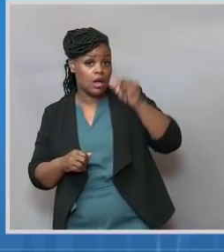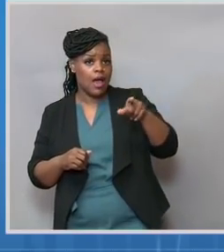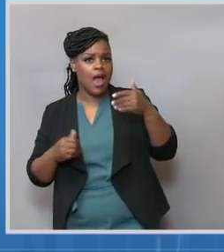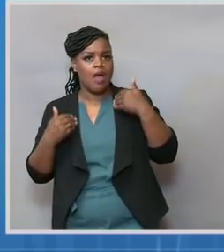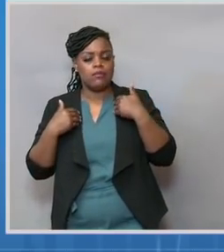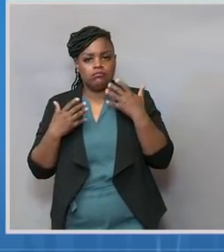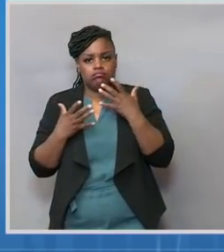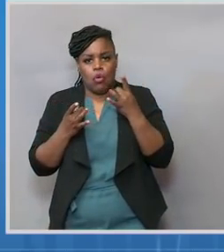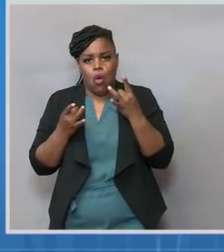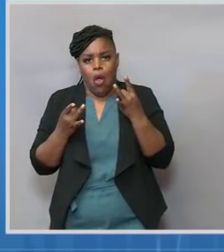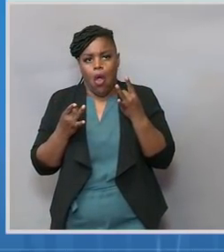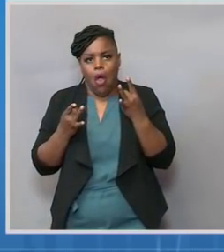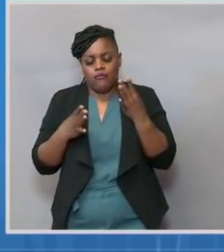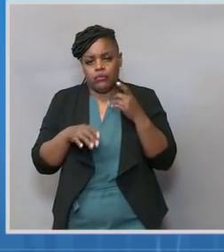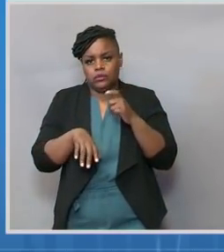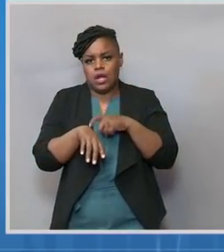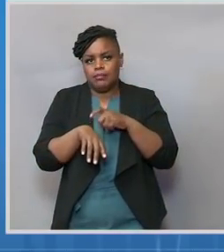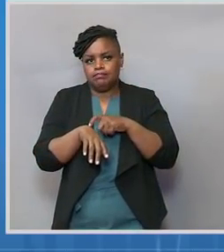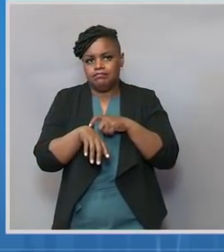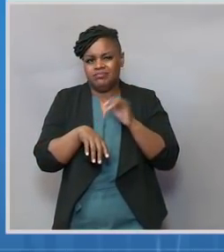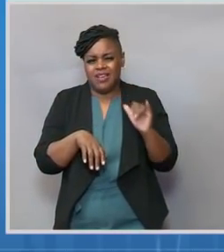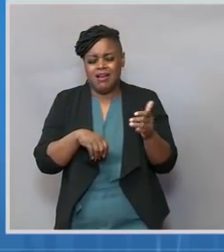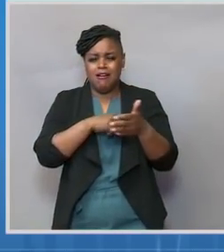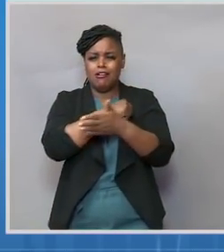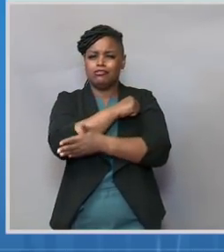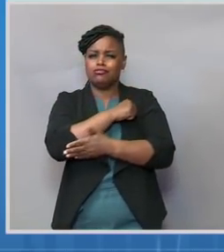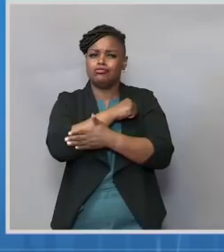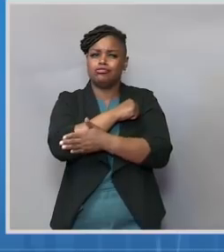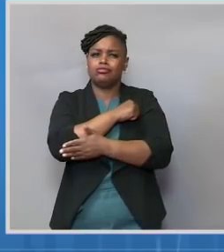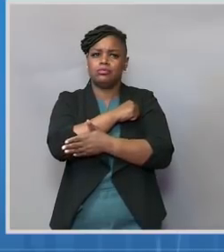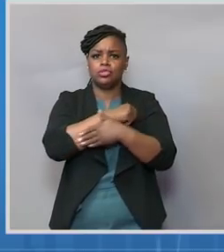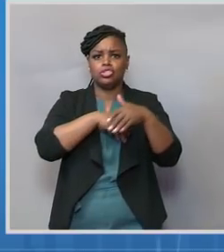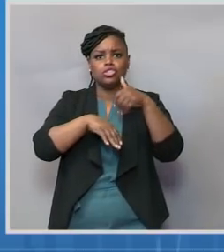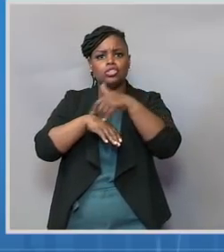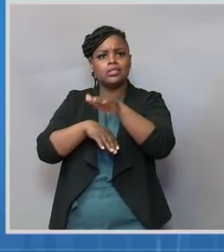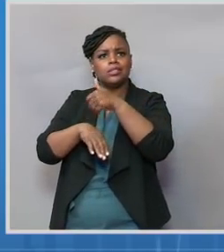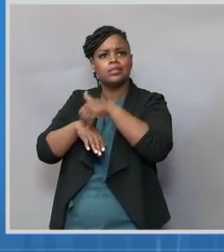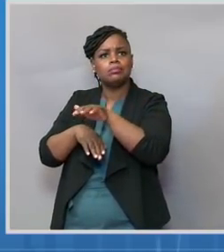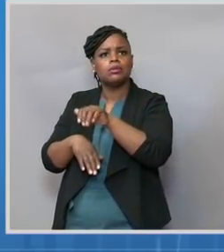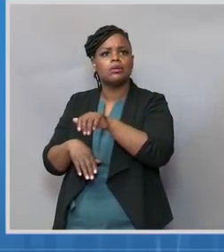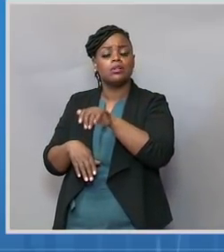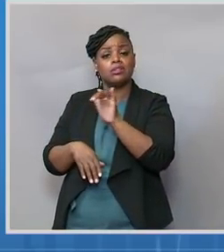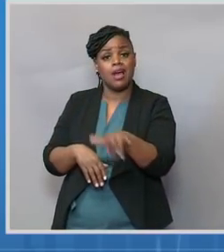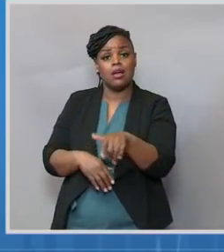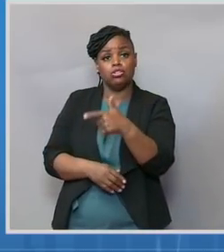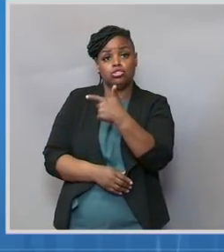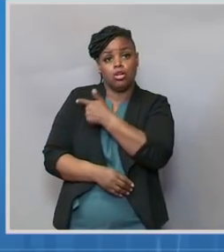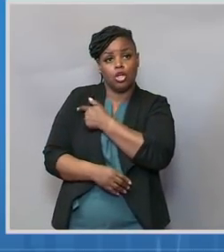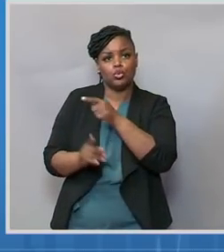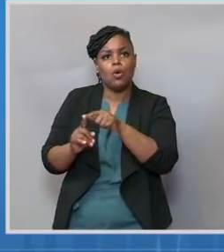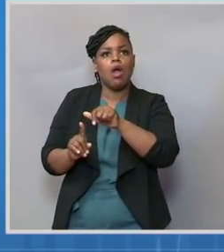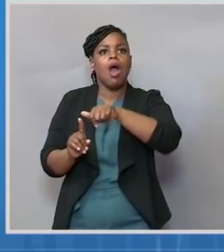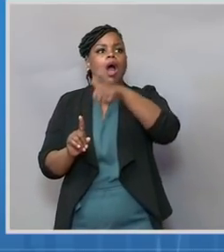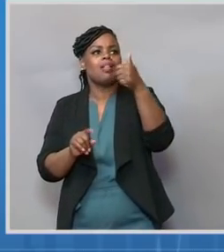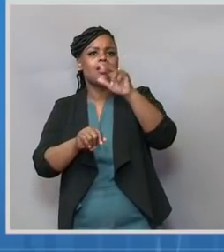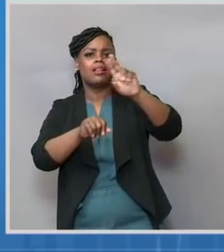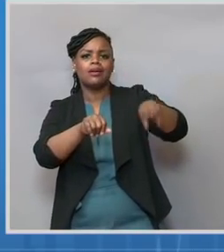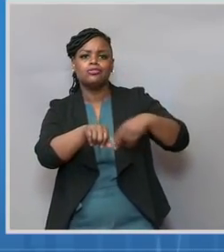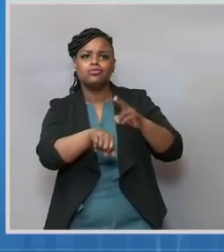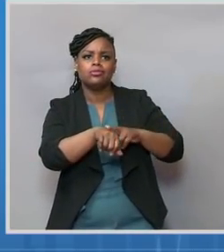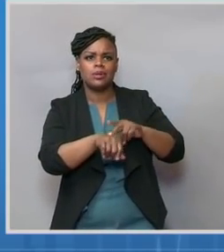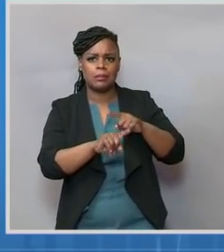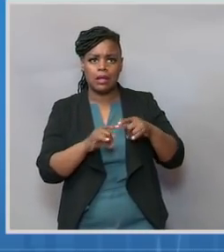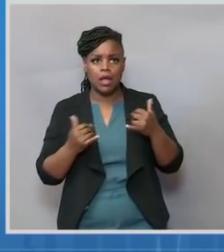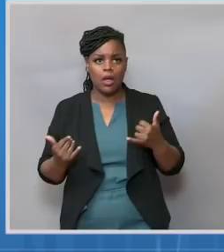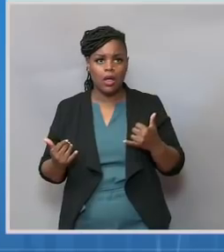now. That is a country that has been shipping AstraZeneca doses to other nations, now has quite a problem in its own backyard. Will the U.S.